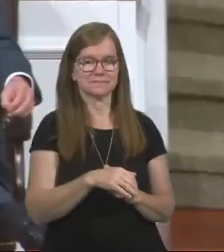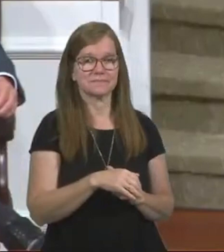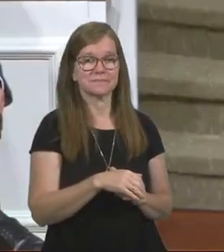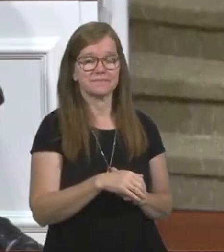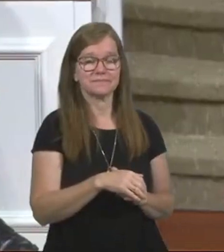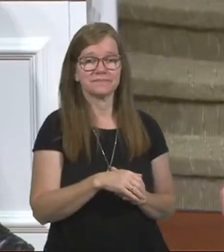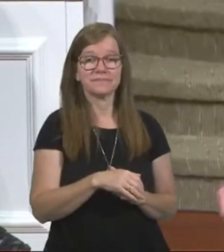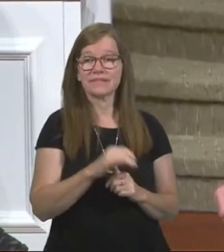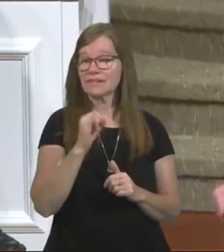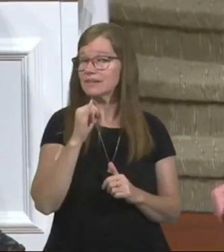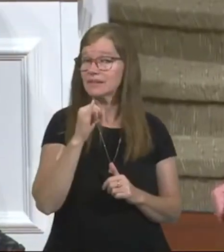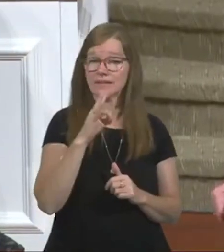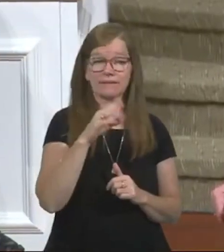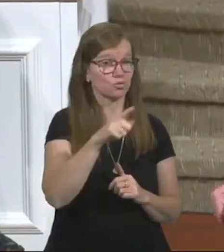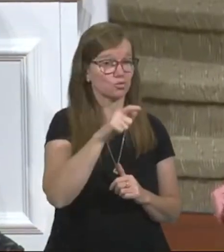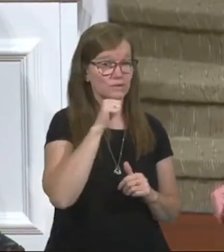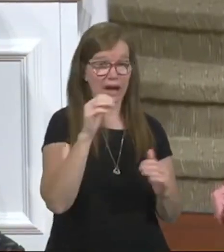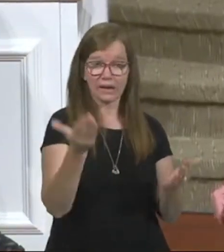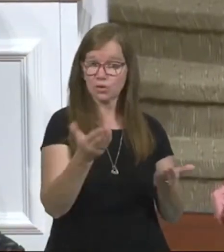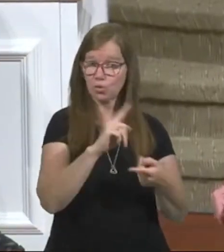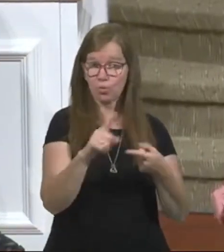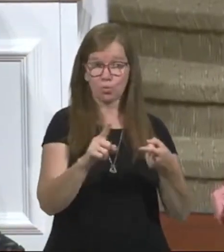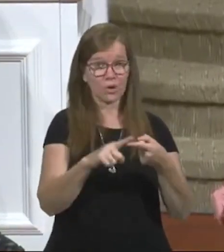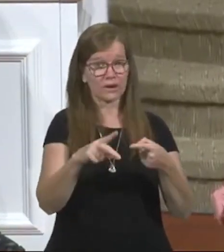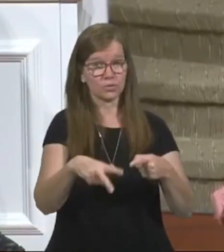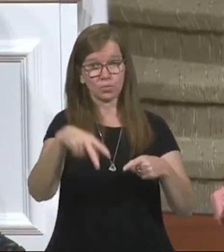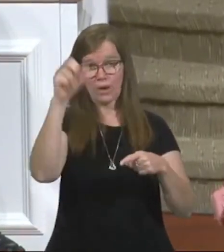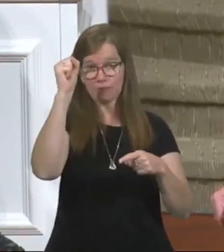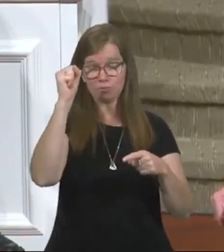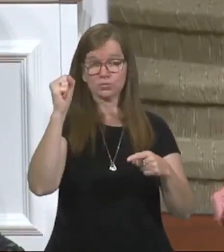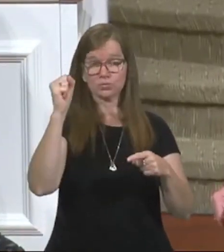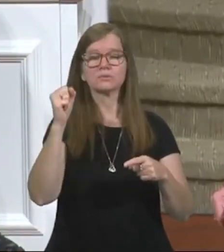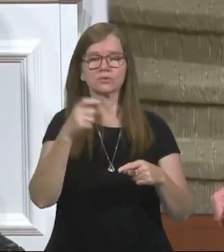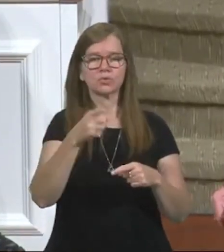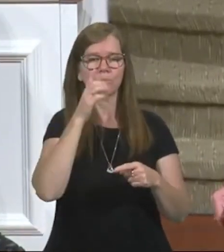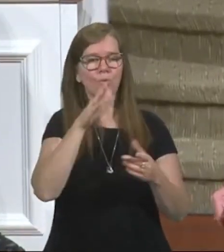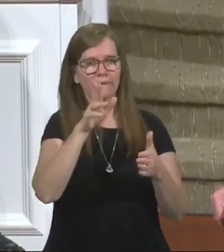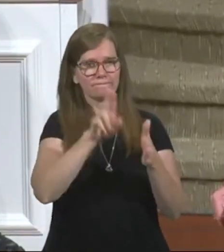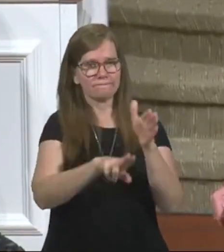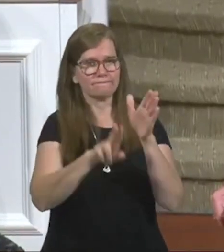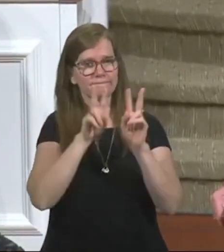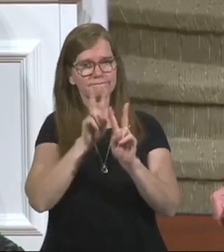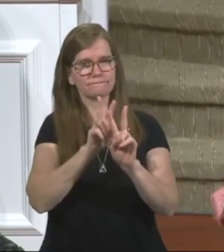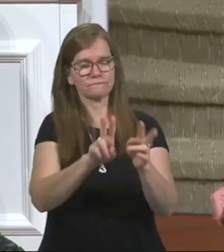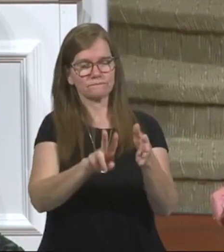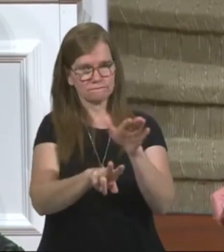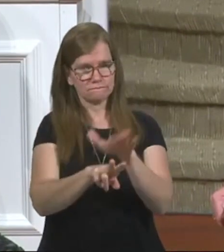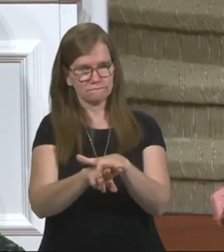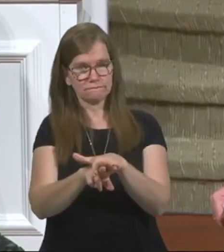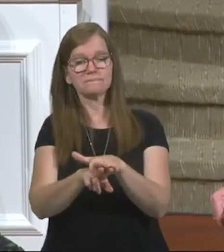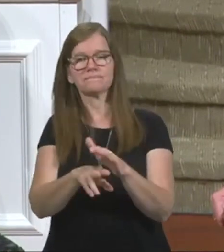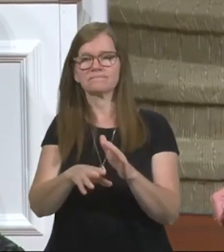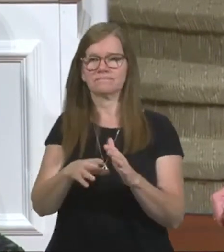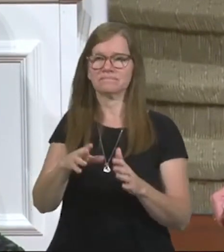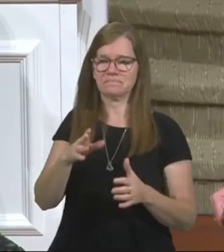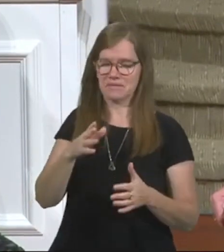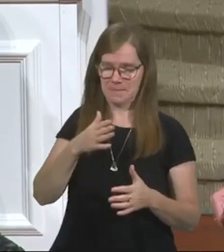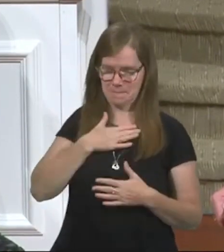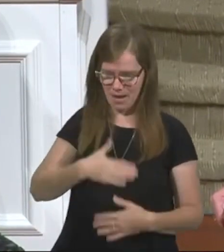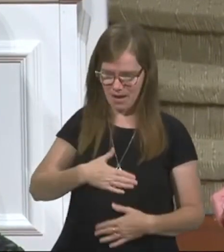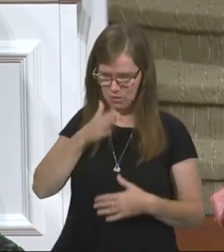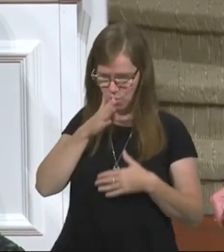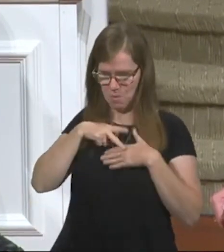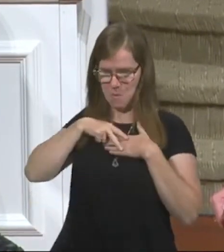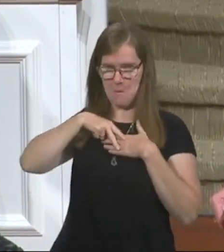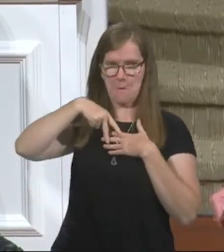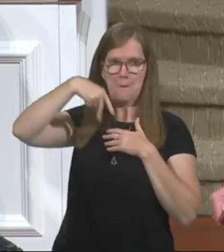And if you're not here when the rapture comes, you're going to have a funeral, and you're going to leave this body that you're living in. I'll leave my body I'm